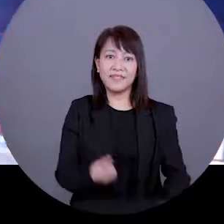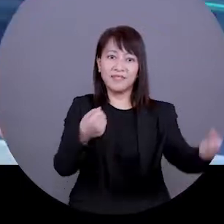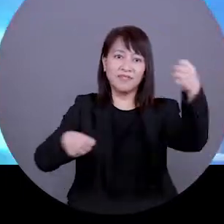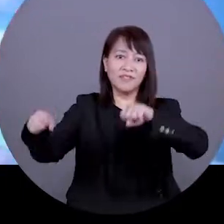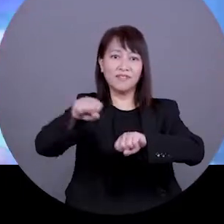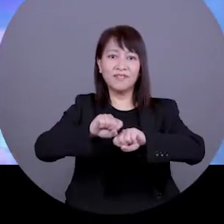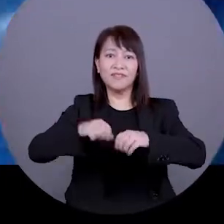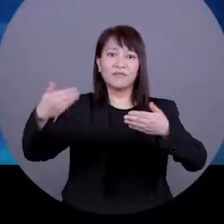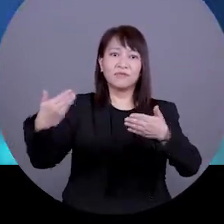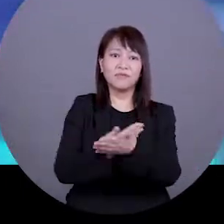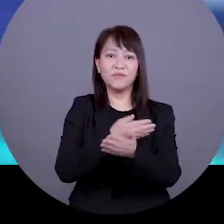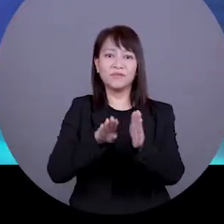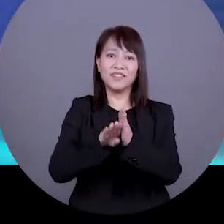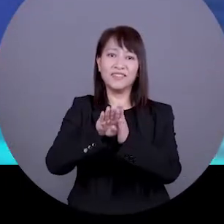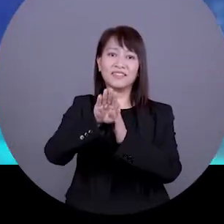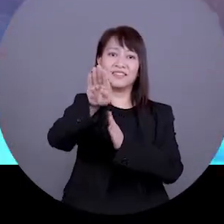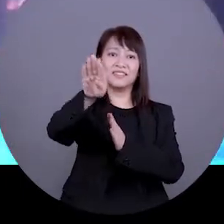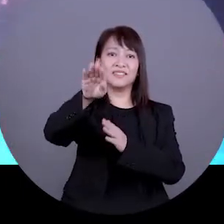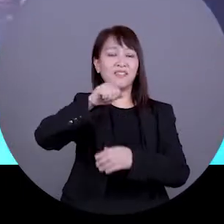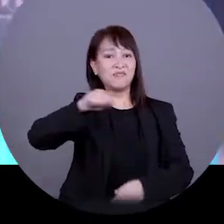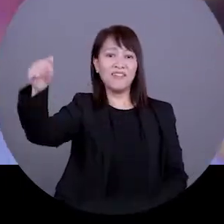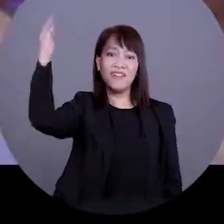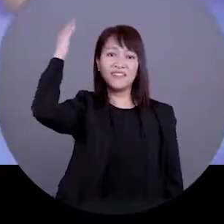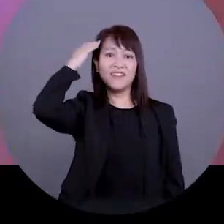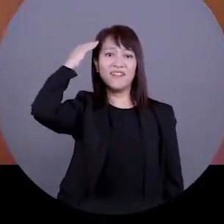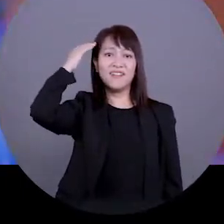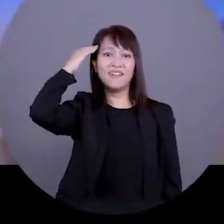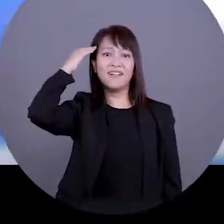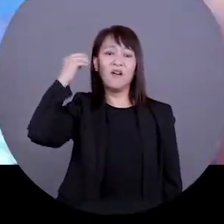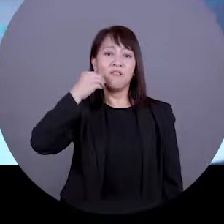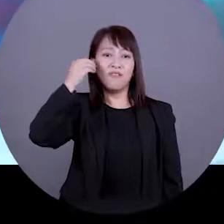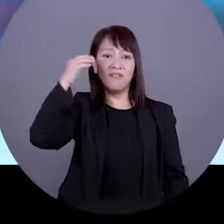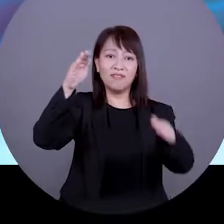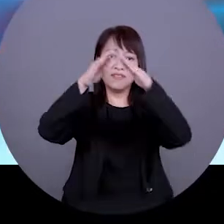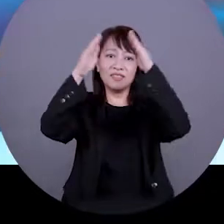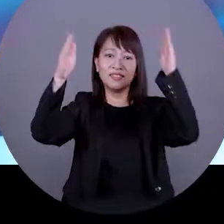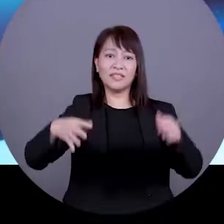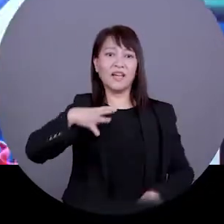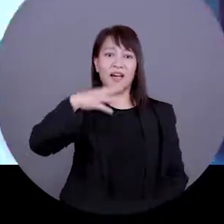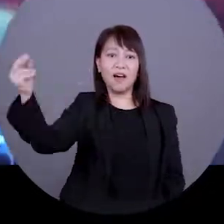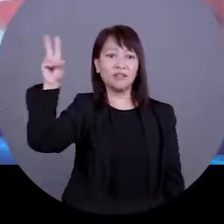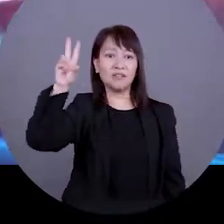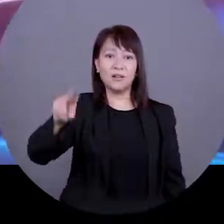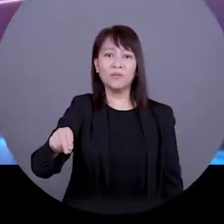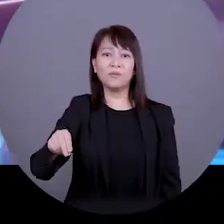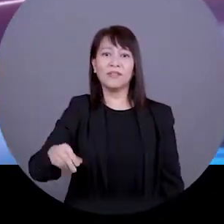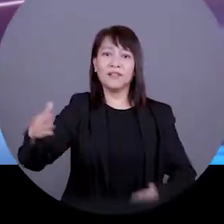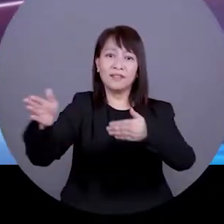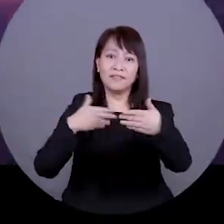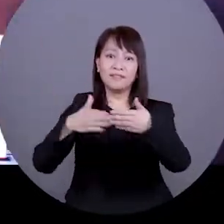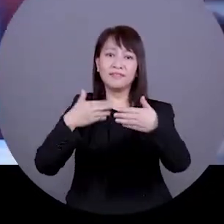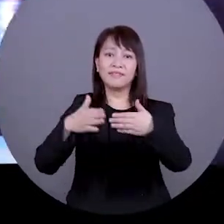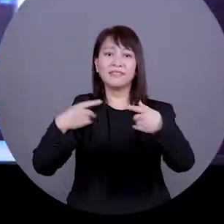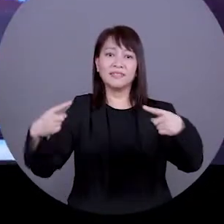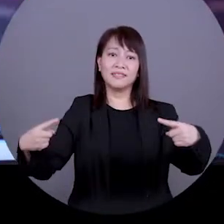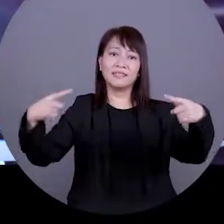Technology is evolving every day. To master flexibly and easily. Easy access without leaving home. The Hong